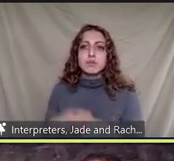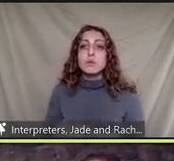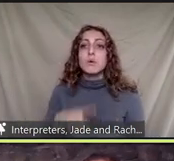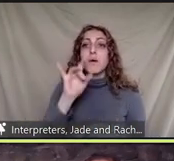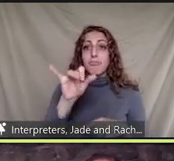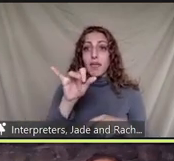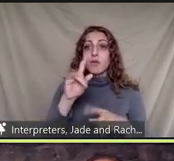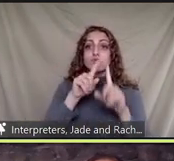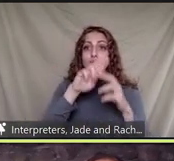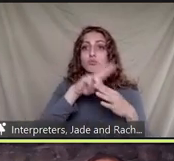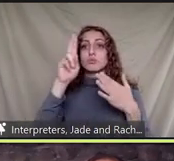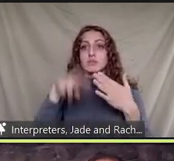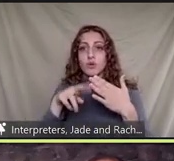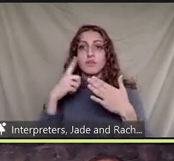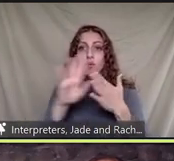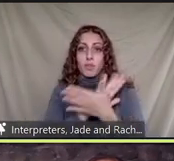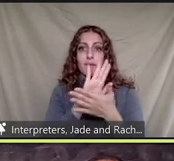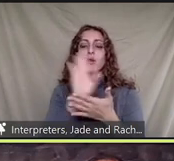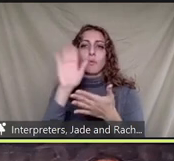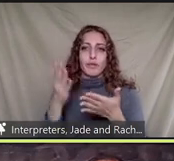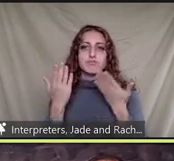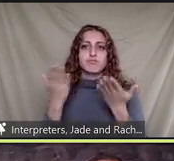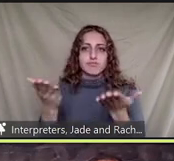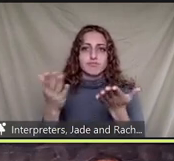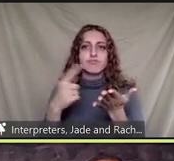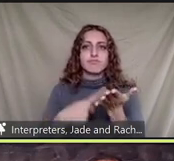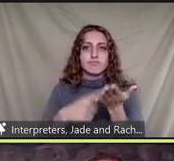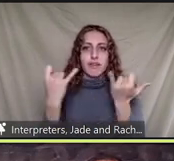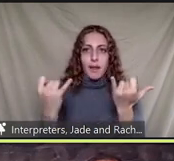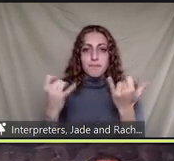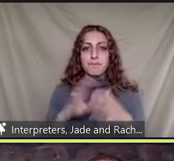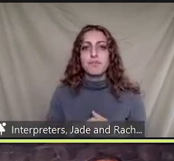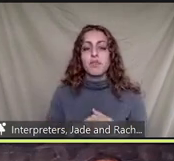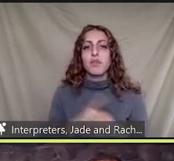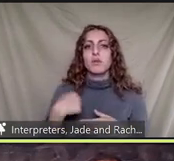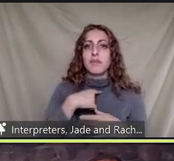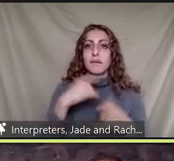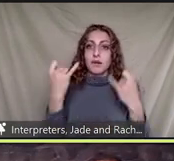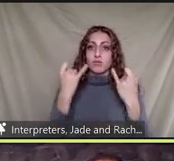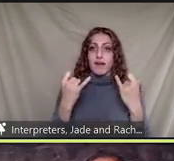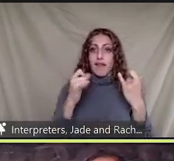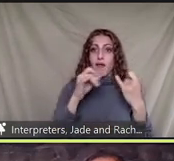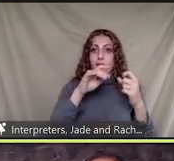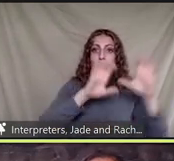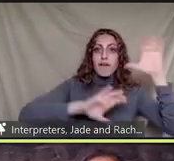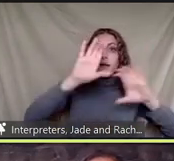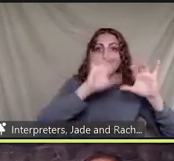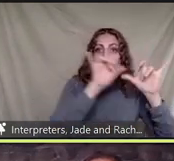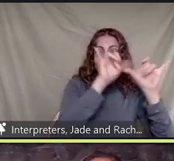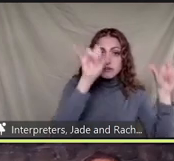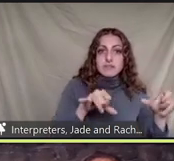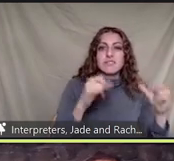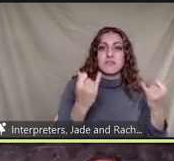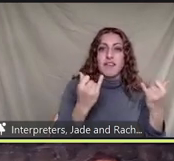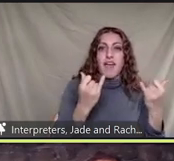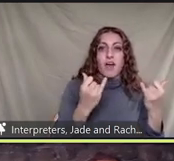now so next slide so if we think about the existing chemical sector it looks a lot like this we've heard already